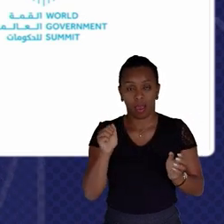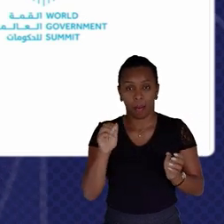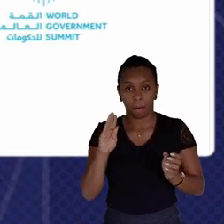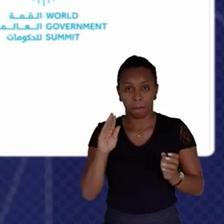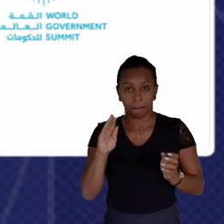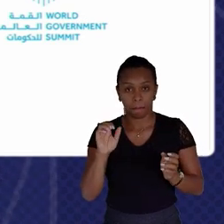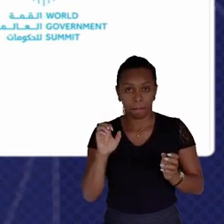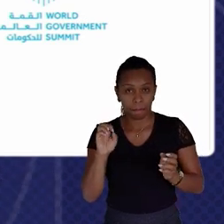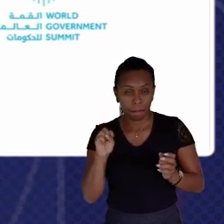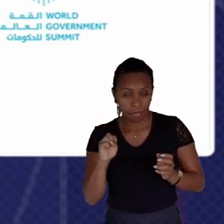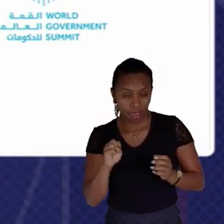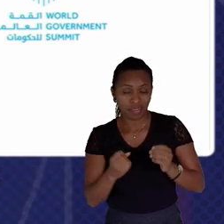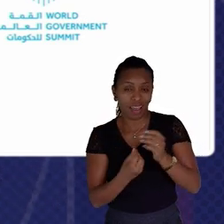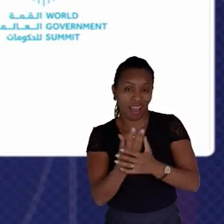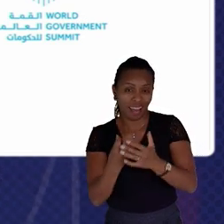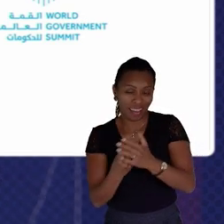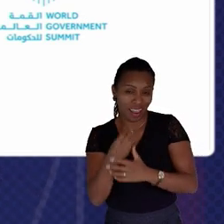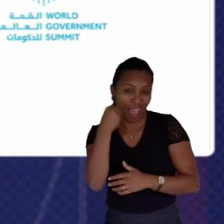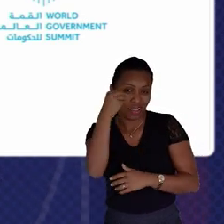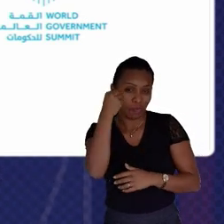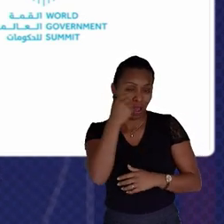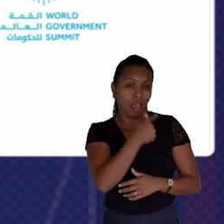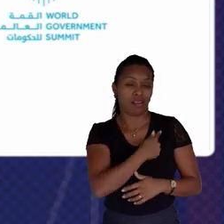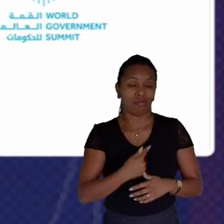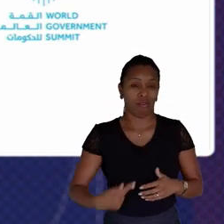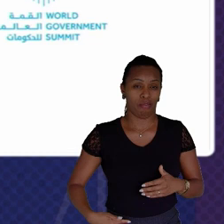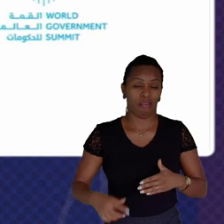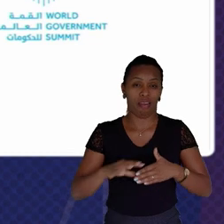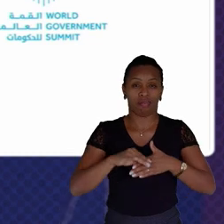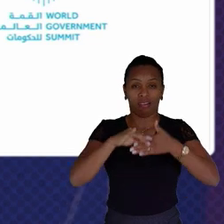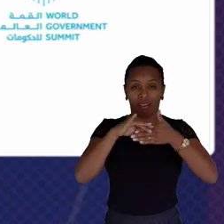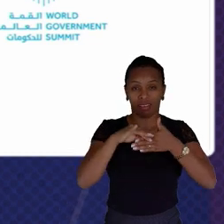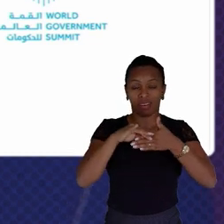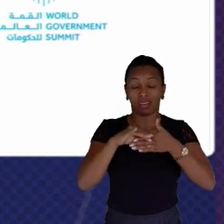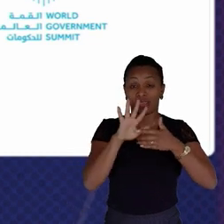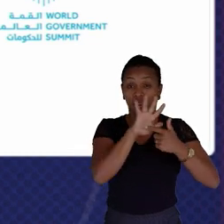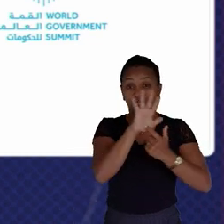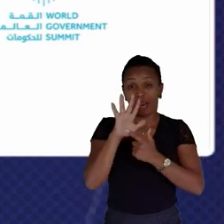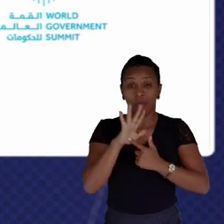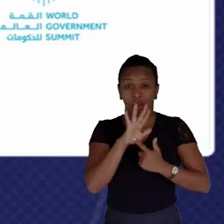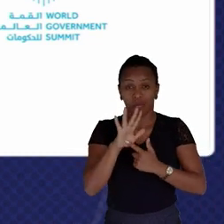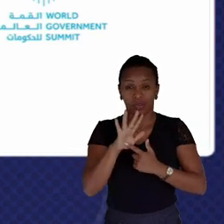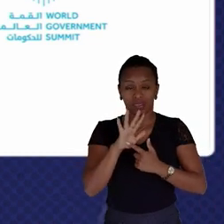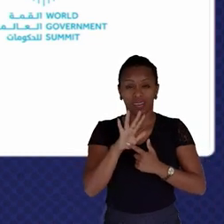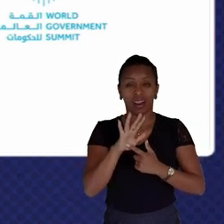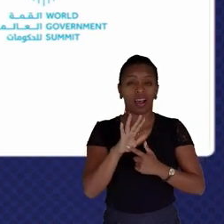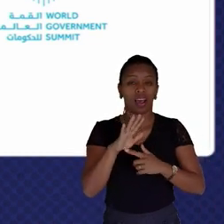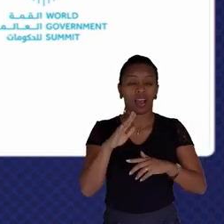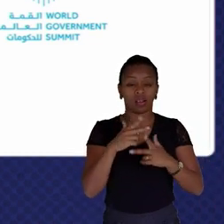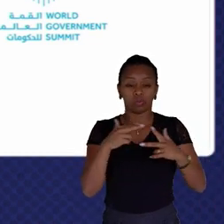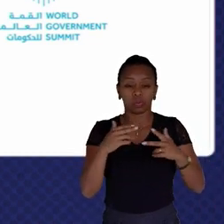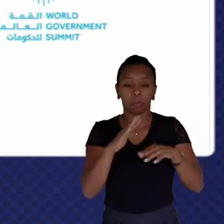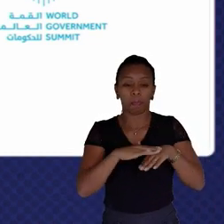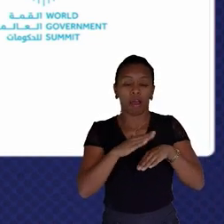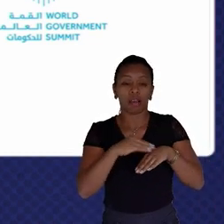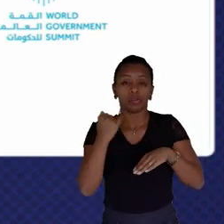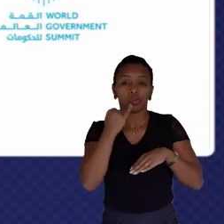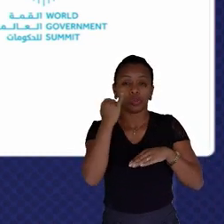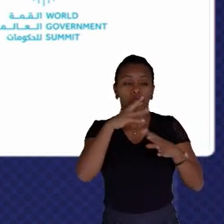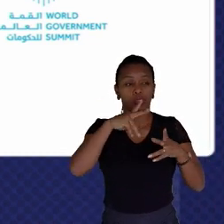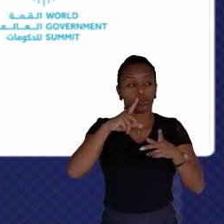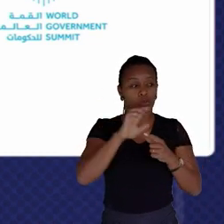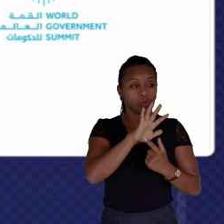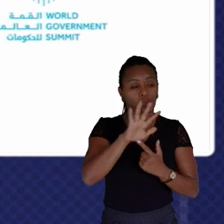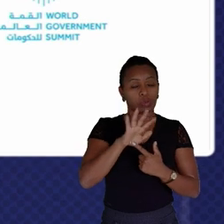Where we have partnered with the OECD To highlight the below-radar cases from all around the world And showcase them physically in the United Arab